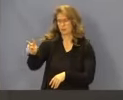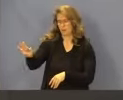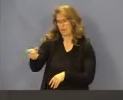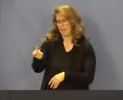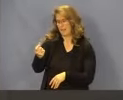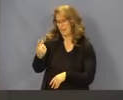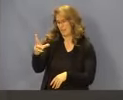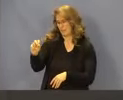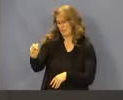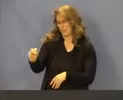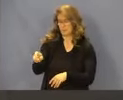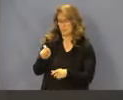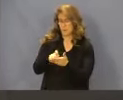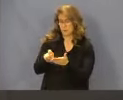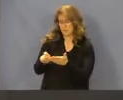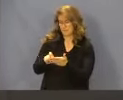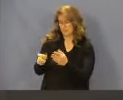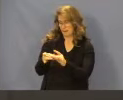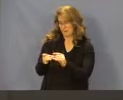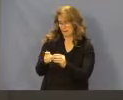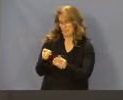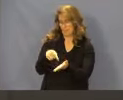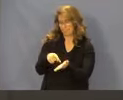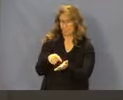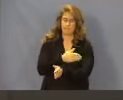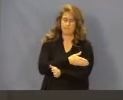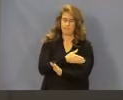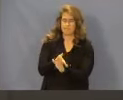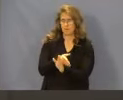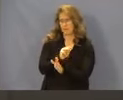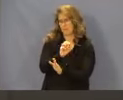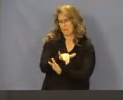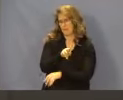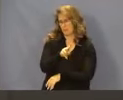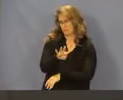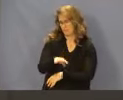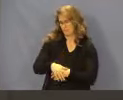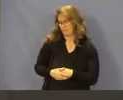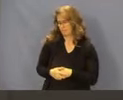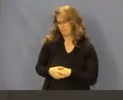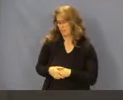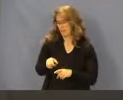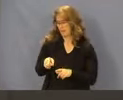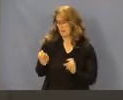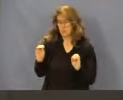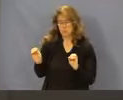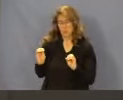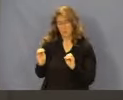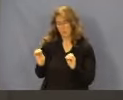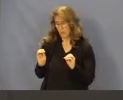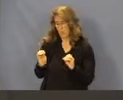Written comments were due on or before May 23rd, 2024. No oral comments were received.